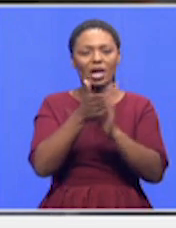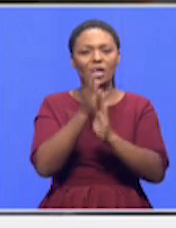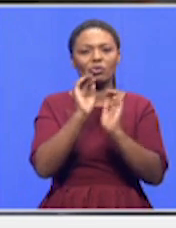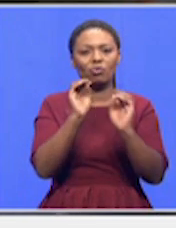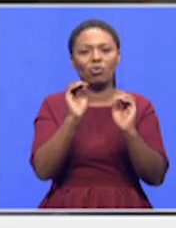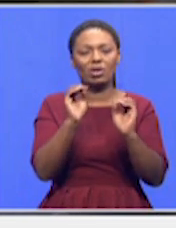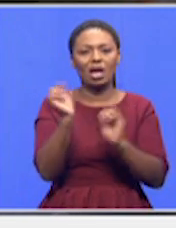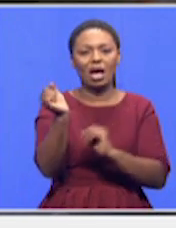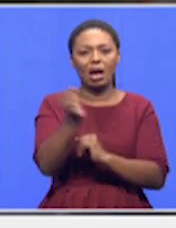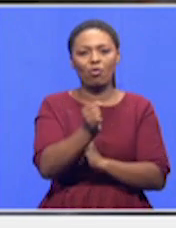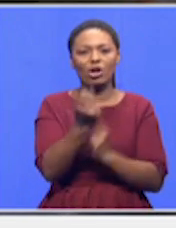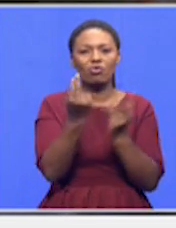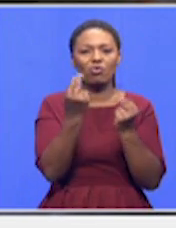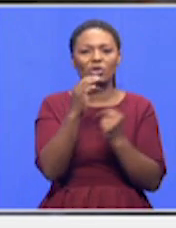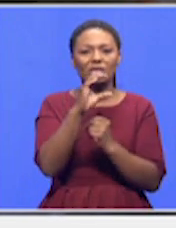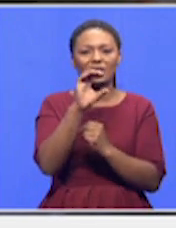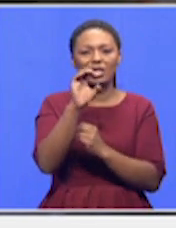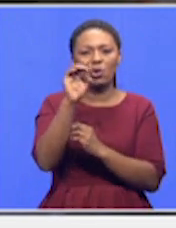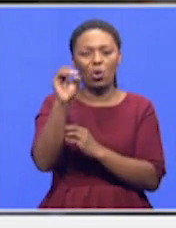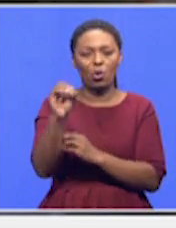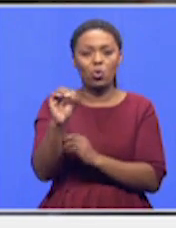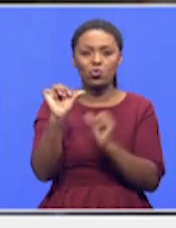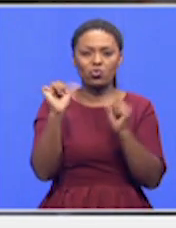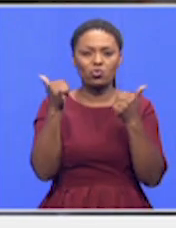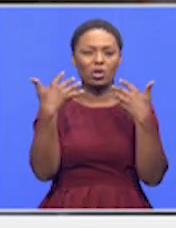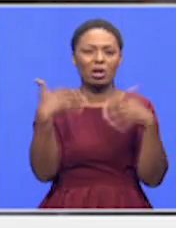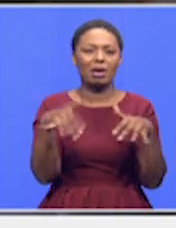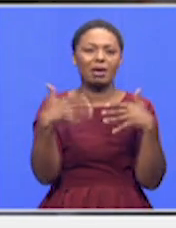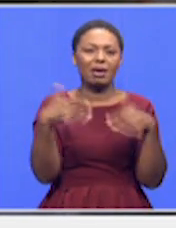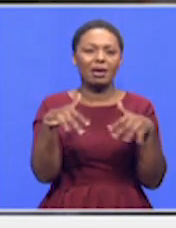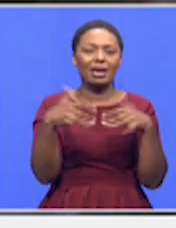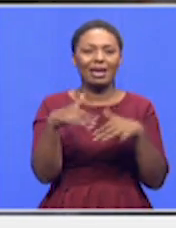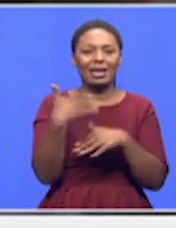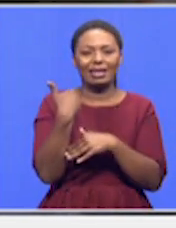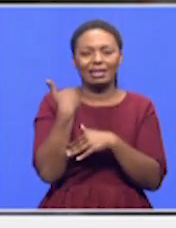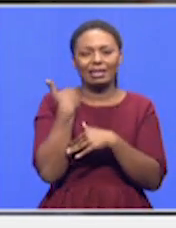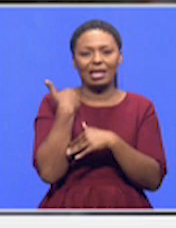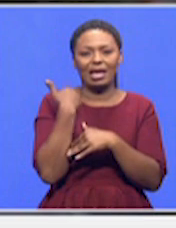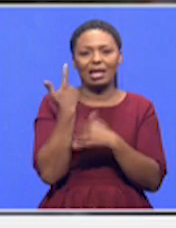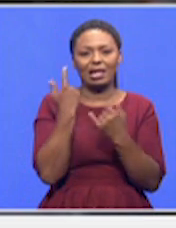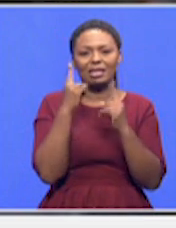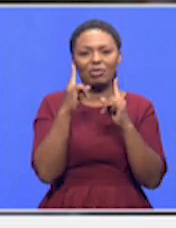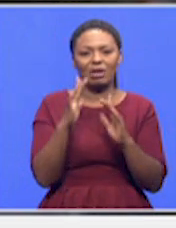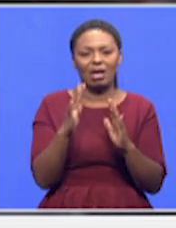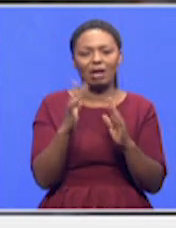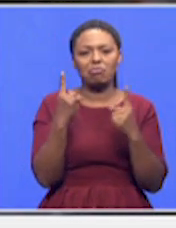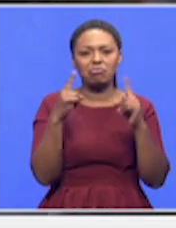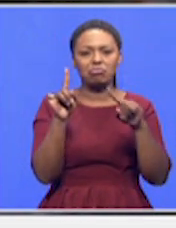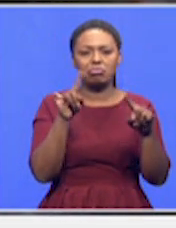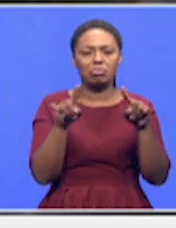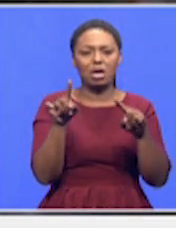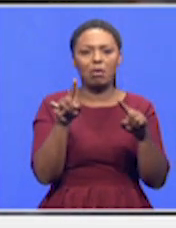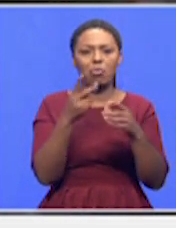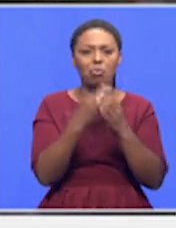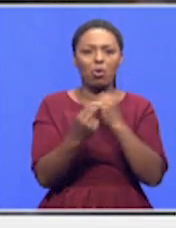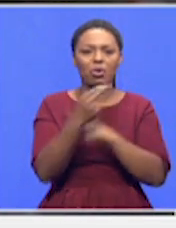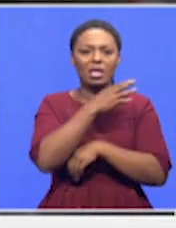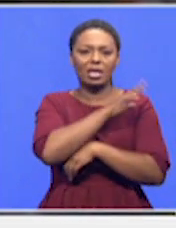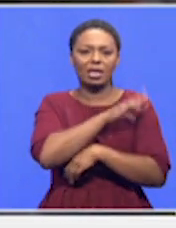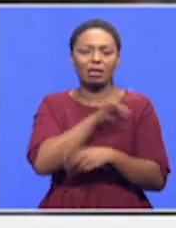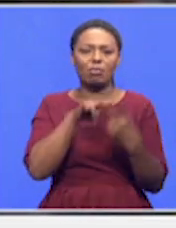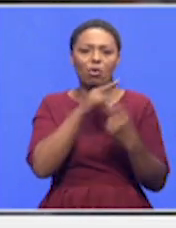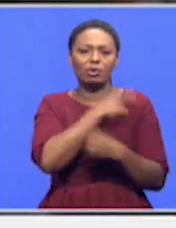a new CEO and it's doing wonders. Yesterday, we were there to go and do some inspections as well. Both in and out of the clinic, the hospital,